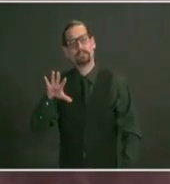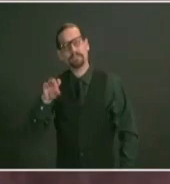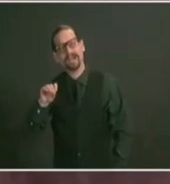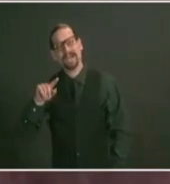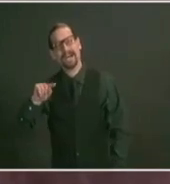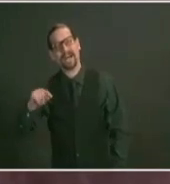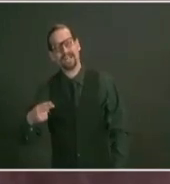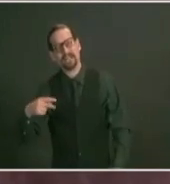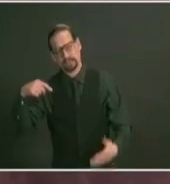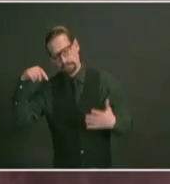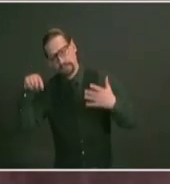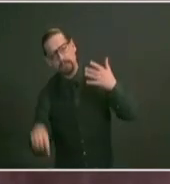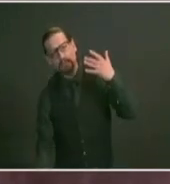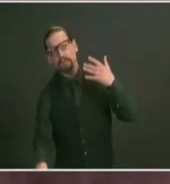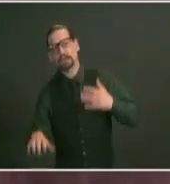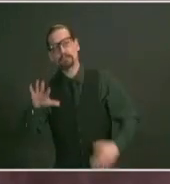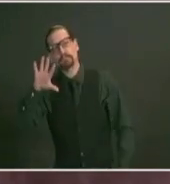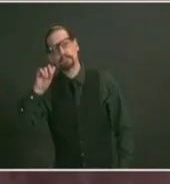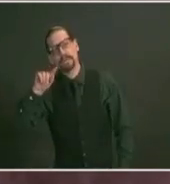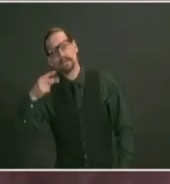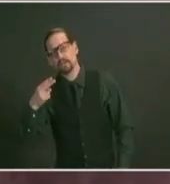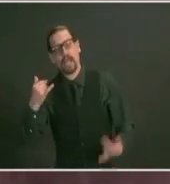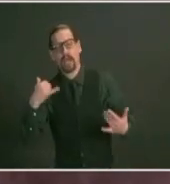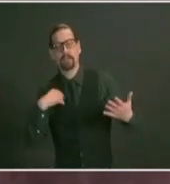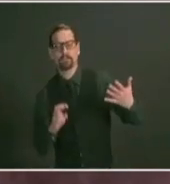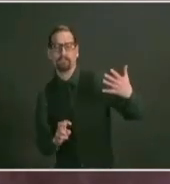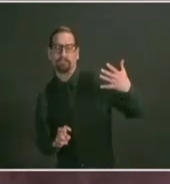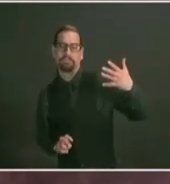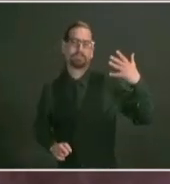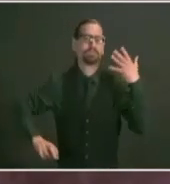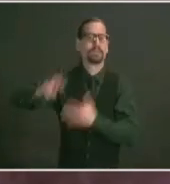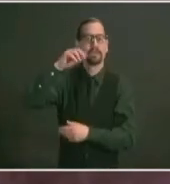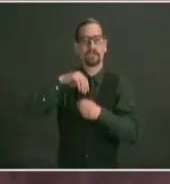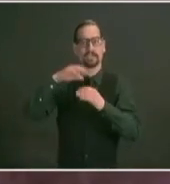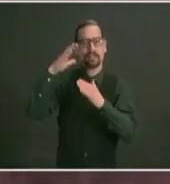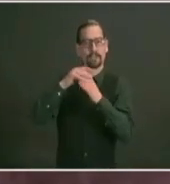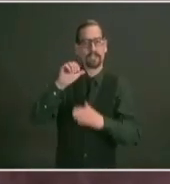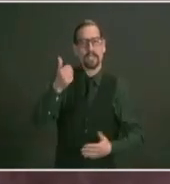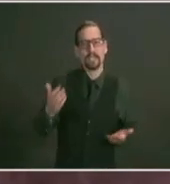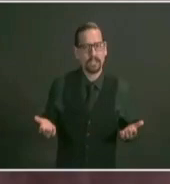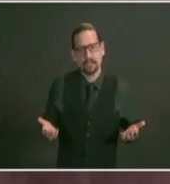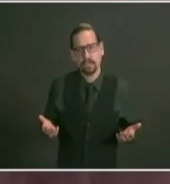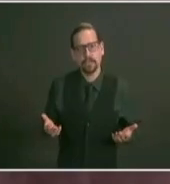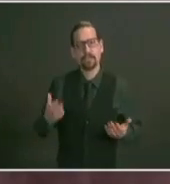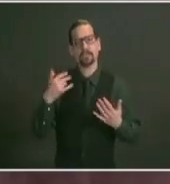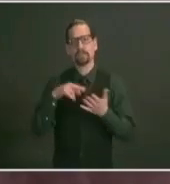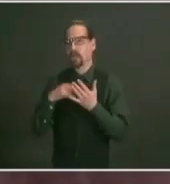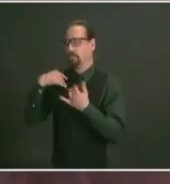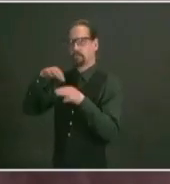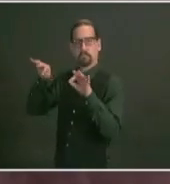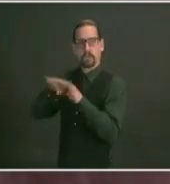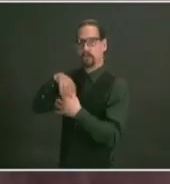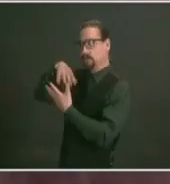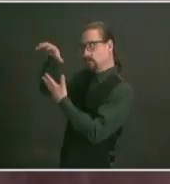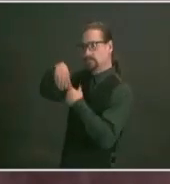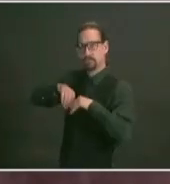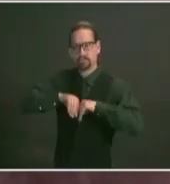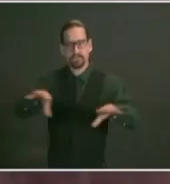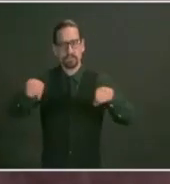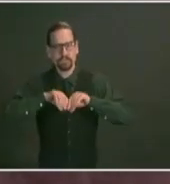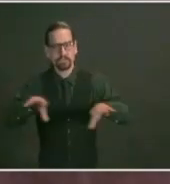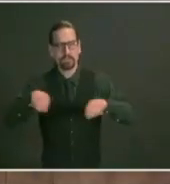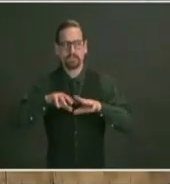are made available out of of washington top five that what do you have the numbers on how close we are to that 70 percent our shoulder doctor